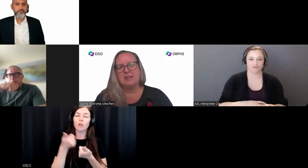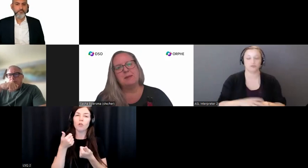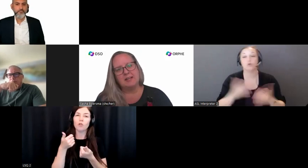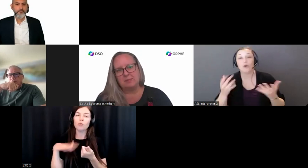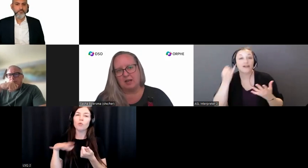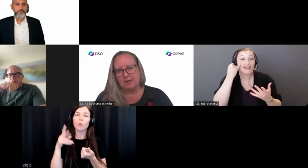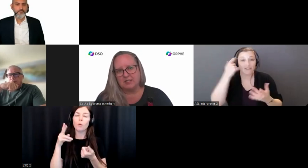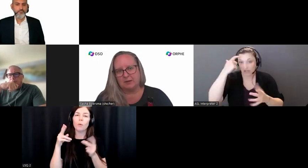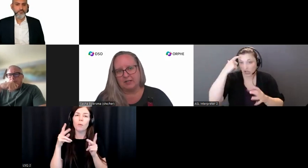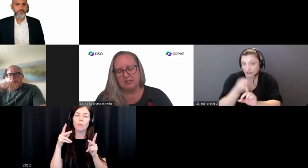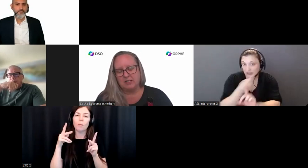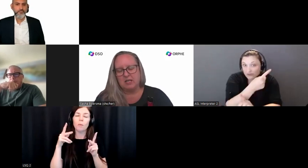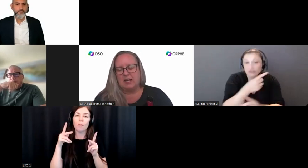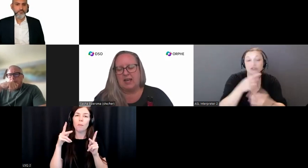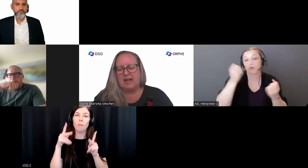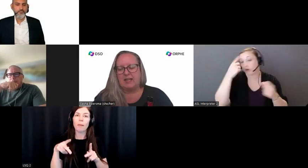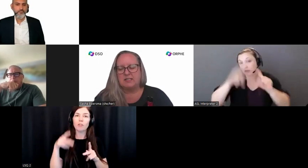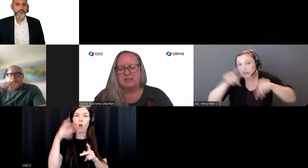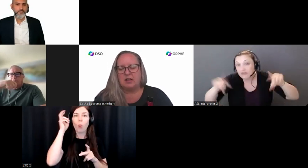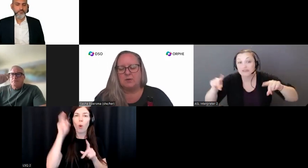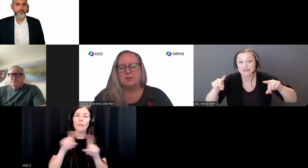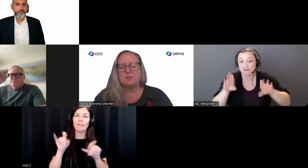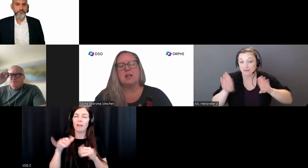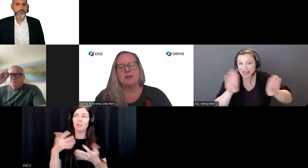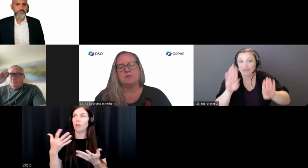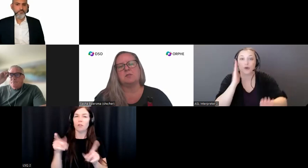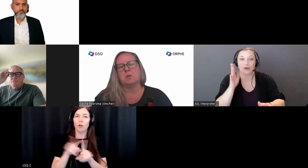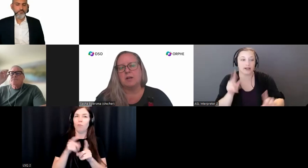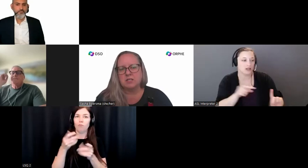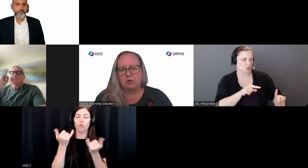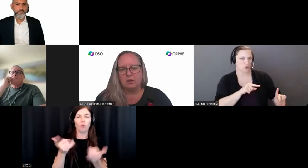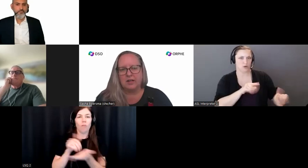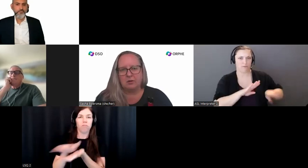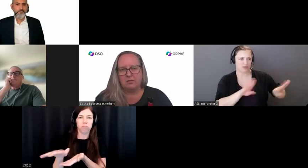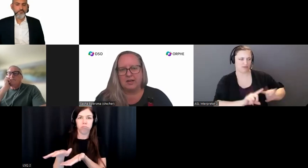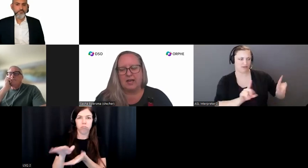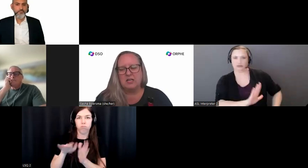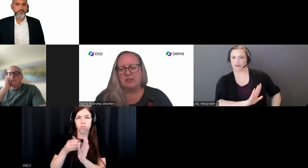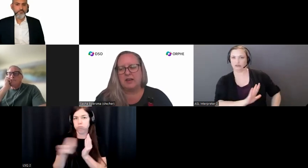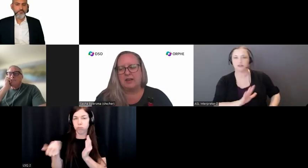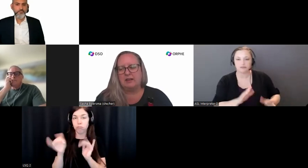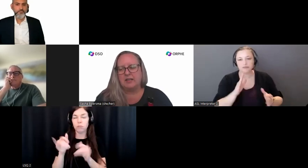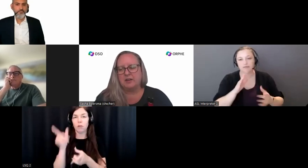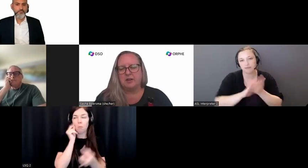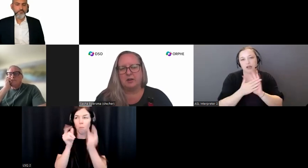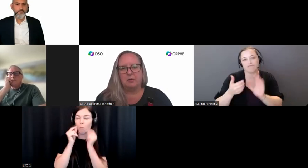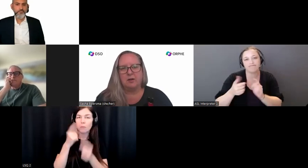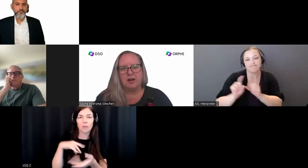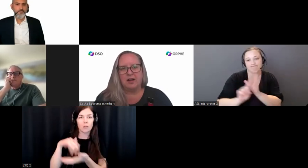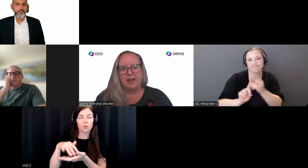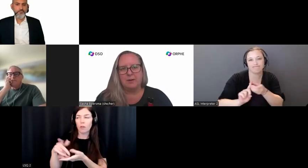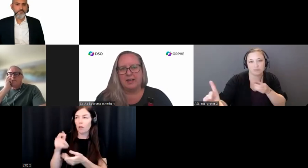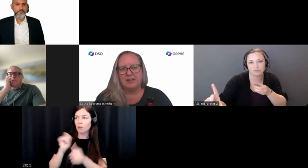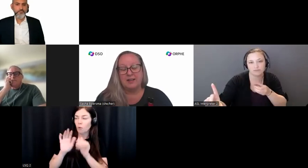and immediately become excluded. And it was through hearing those stories over and over again that a year ago,